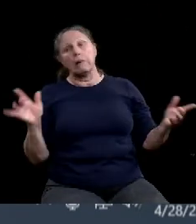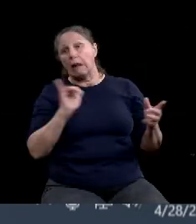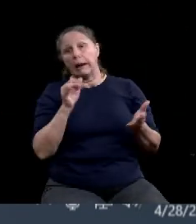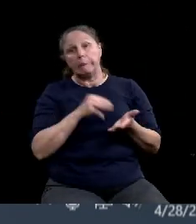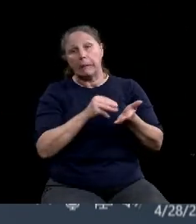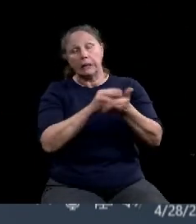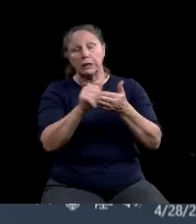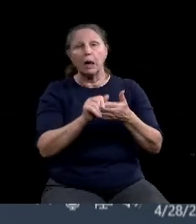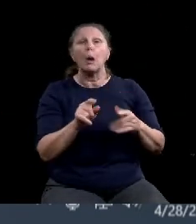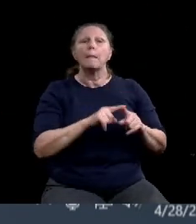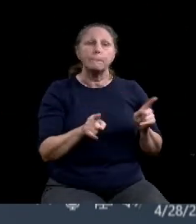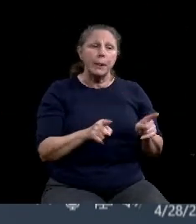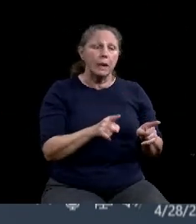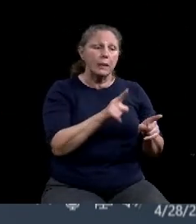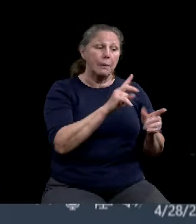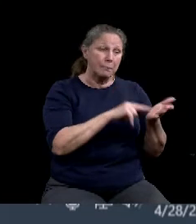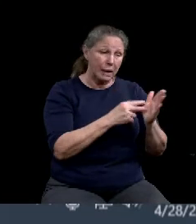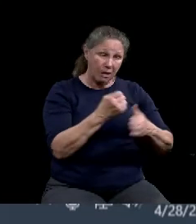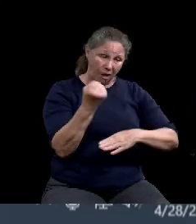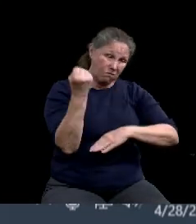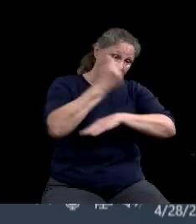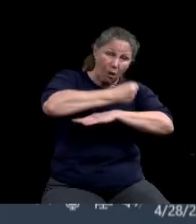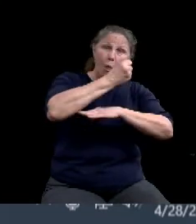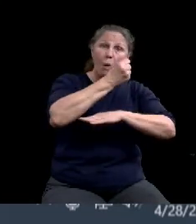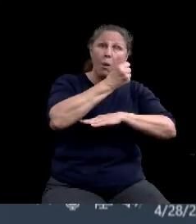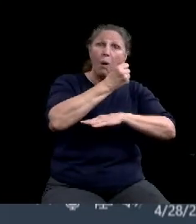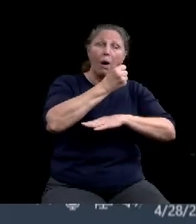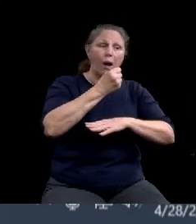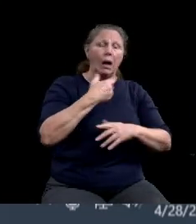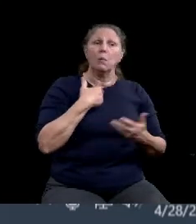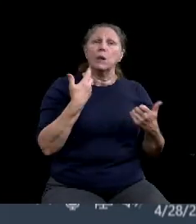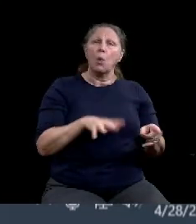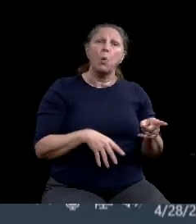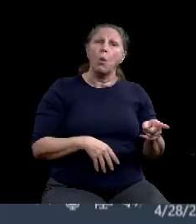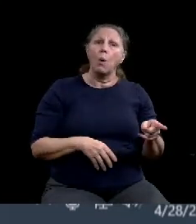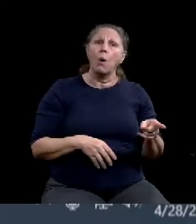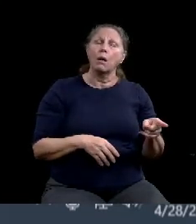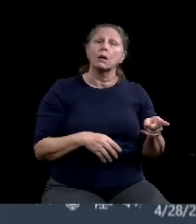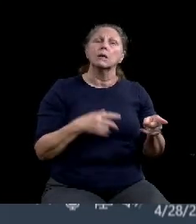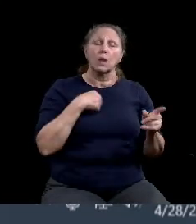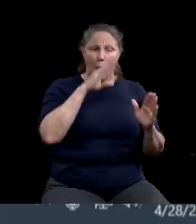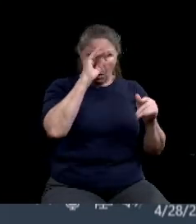know that, that I hope that the businesses that apply for this, um,